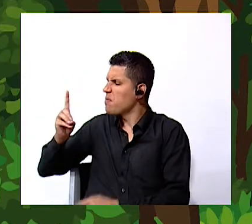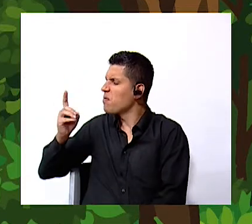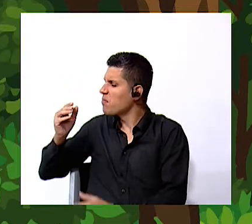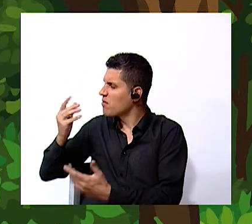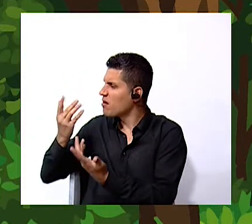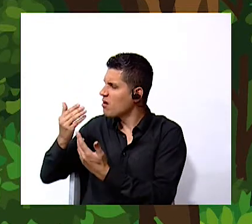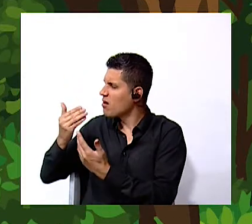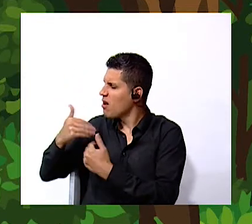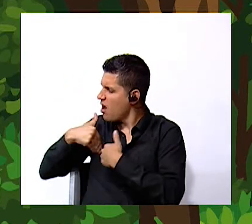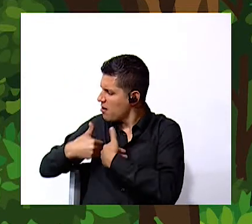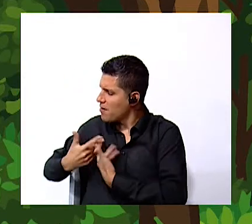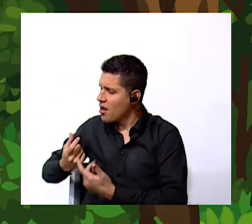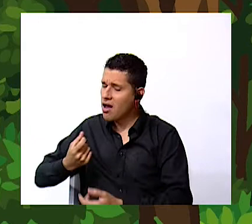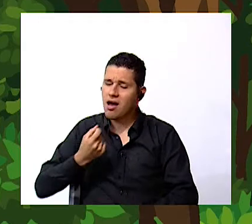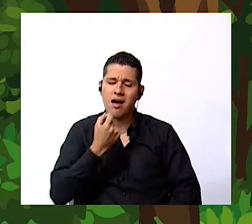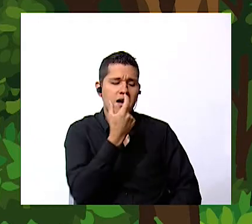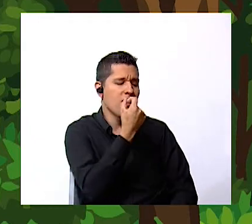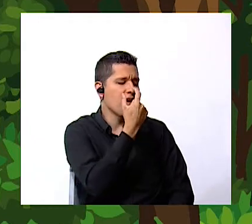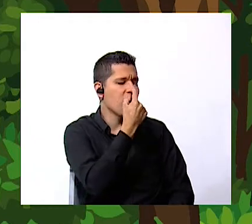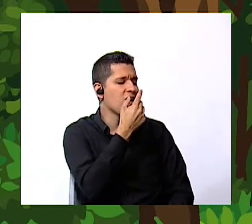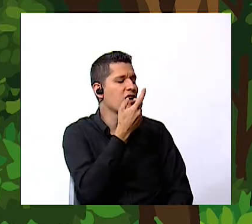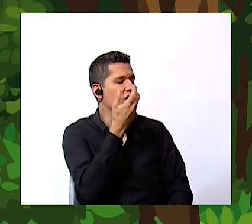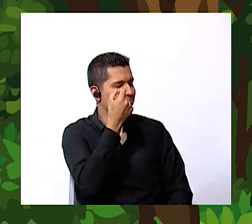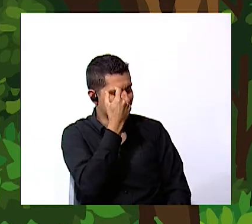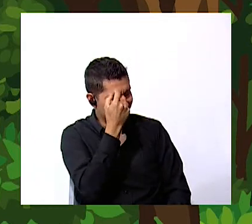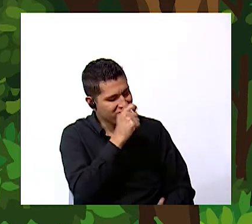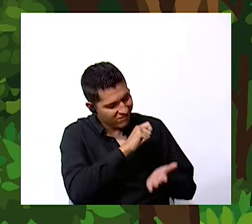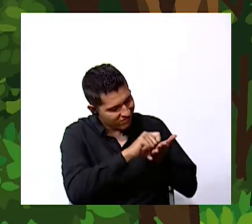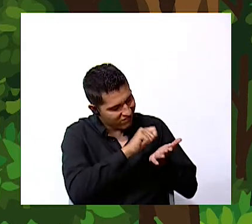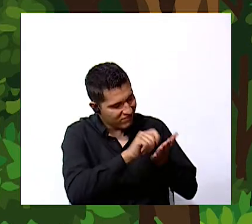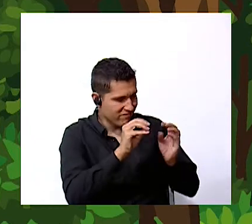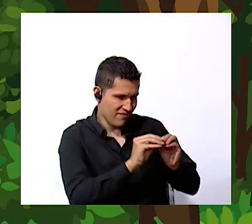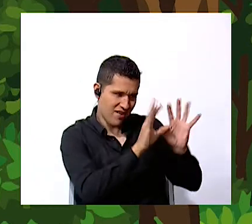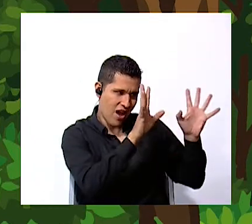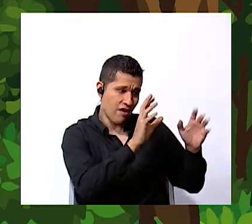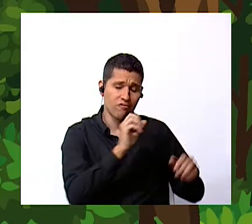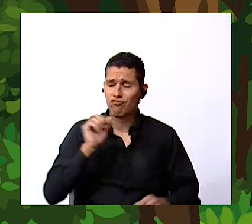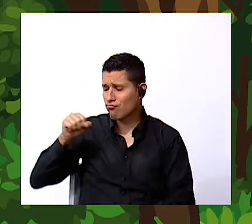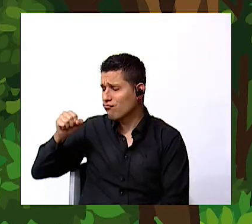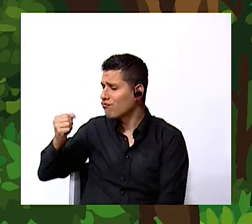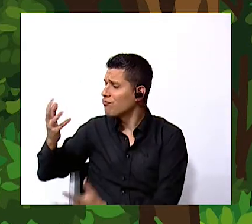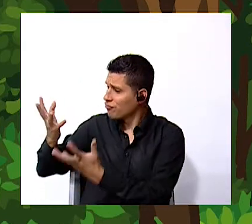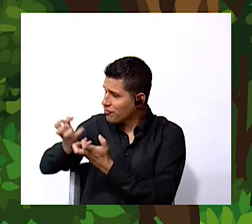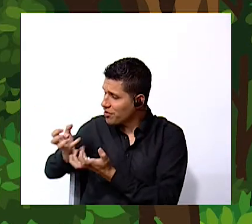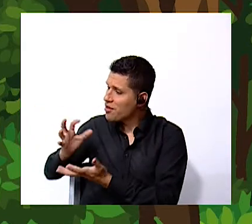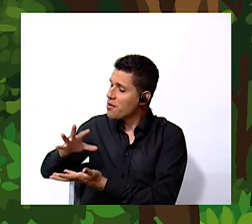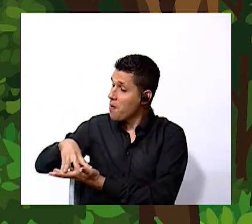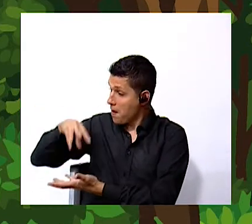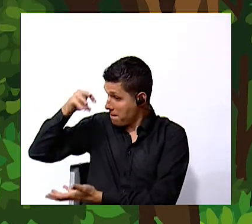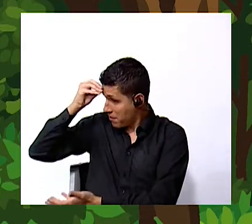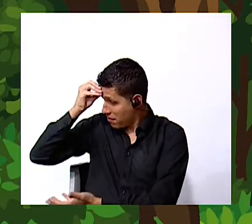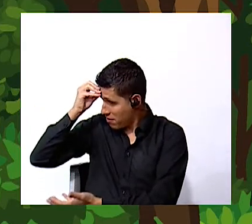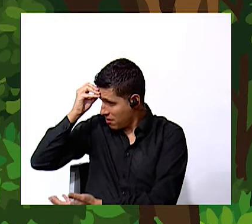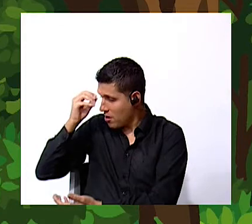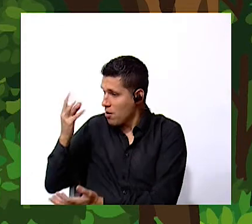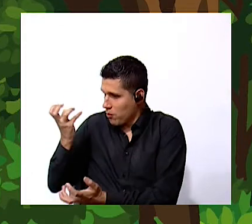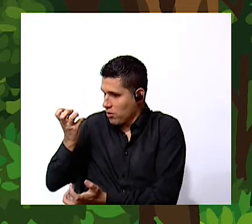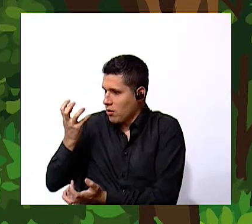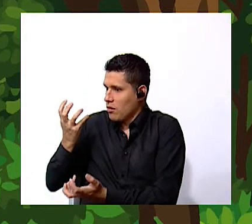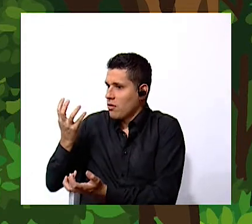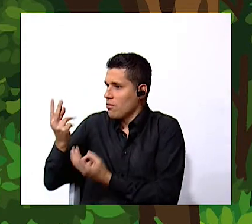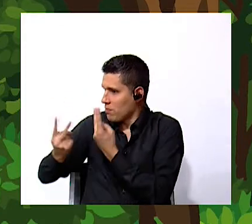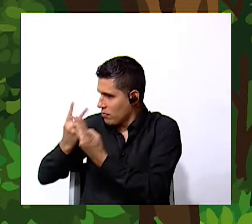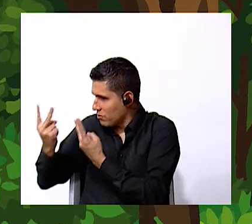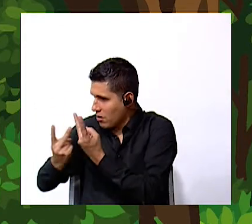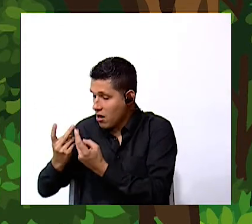apuntando oh you're very clever yes i want to know where they live because i want to visit them quieres